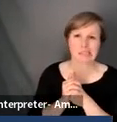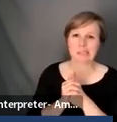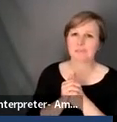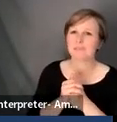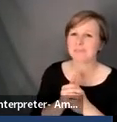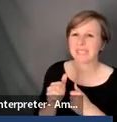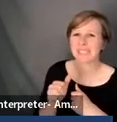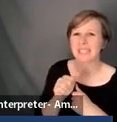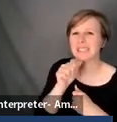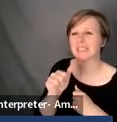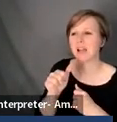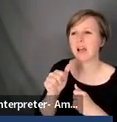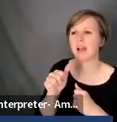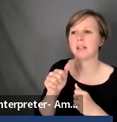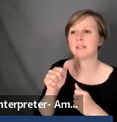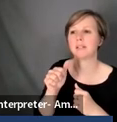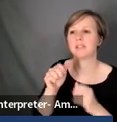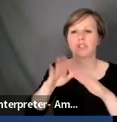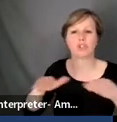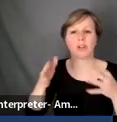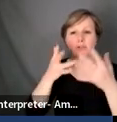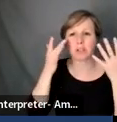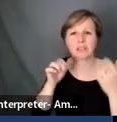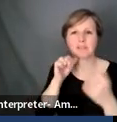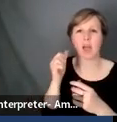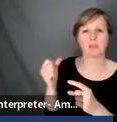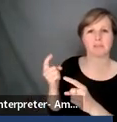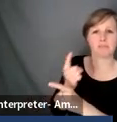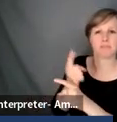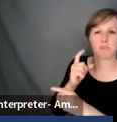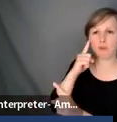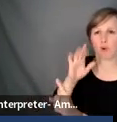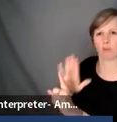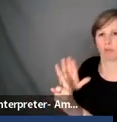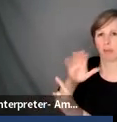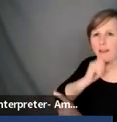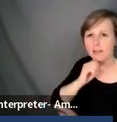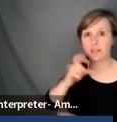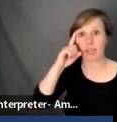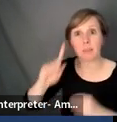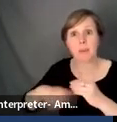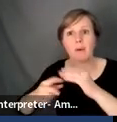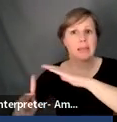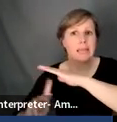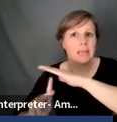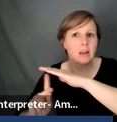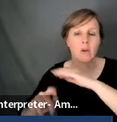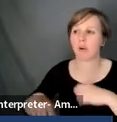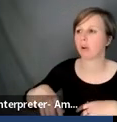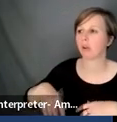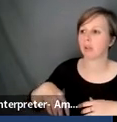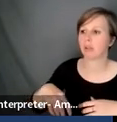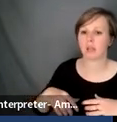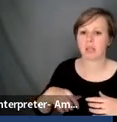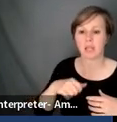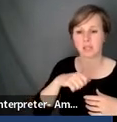that is not child friendly, that is not age appropriate. And I'm, and I'm thinking about my kindergartners. I'm thinking about, it's not that you don't